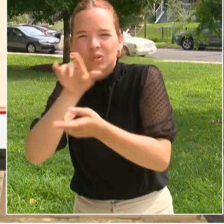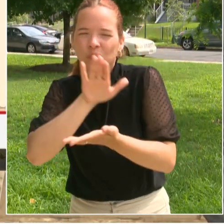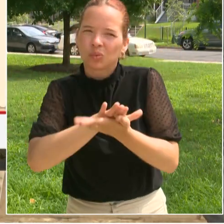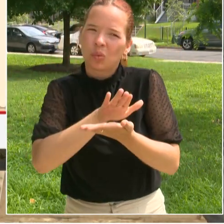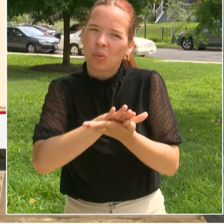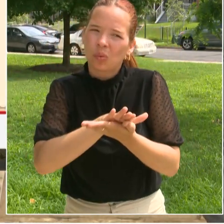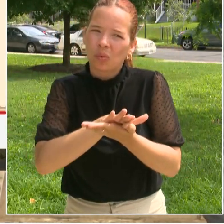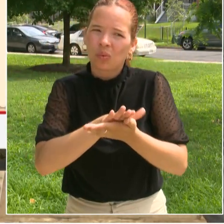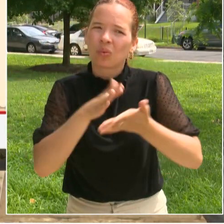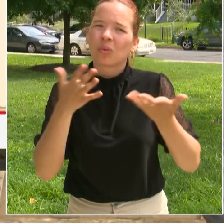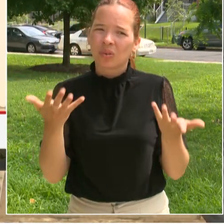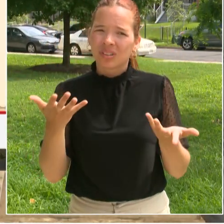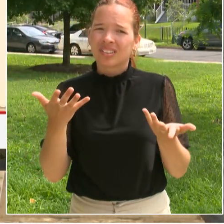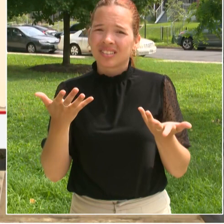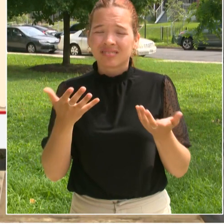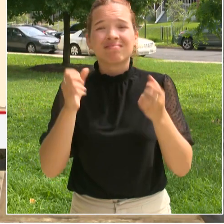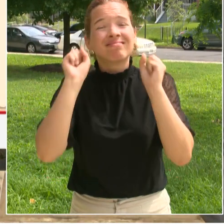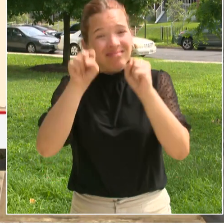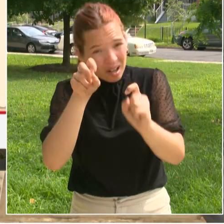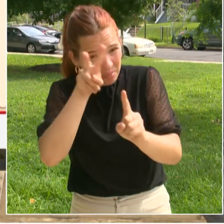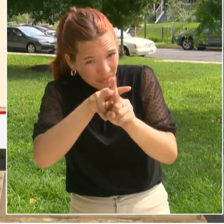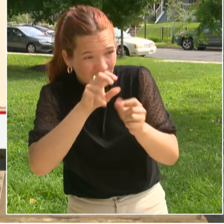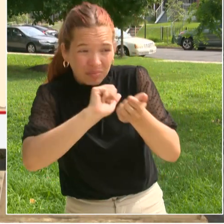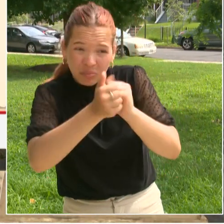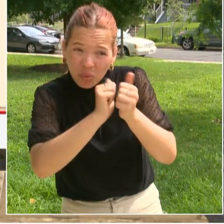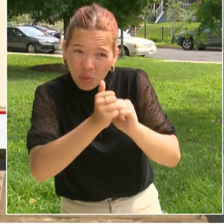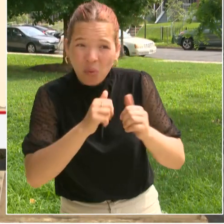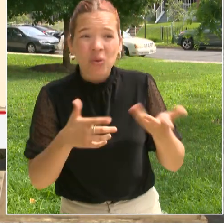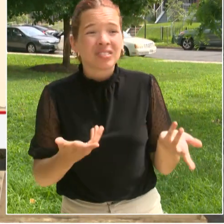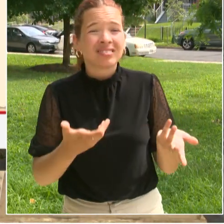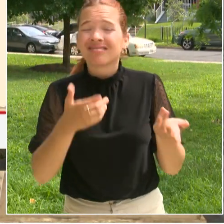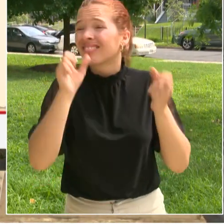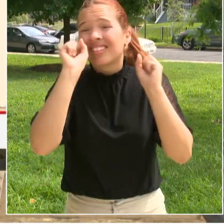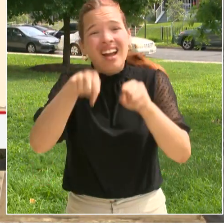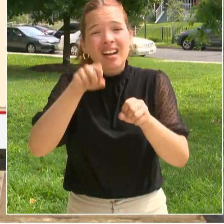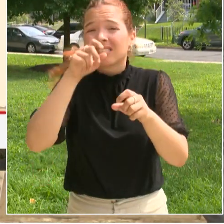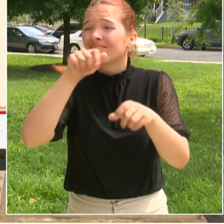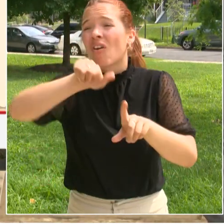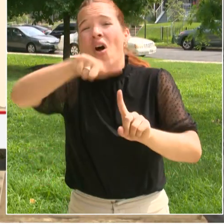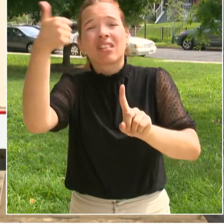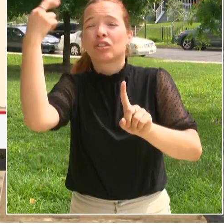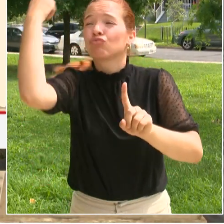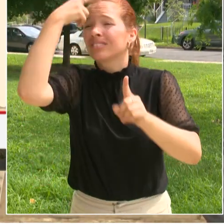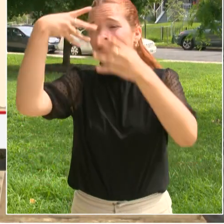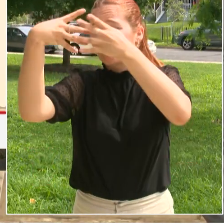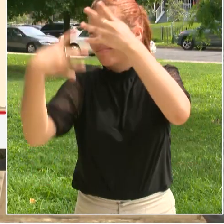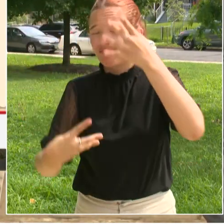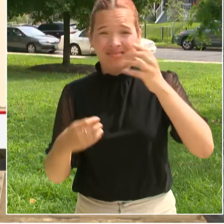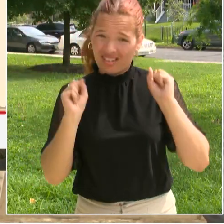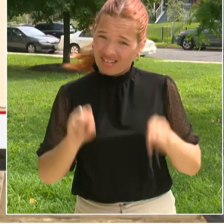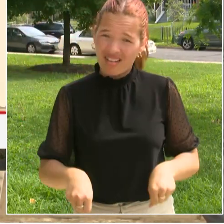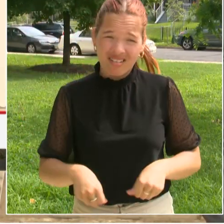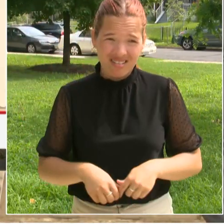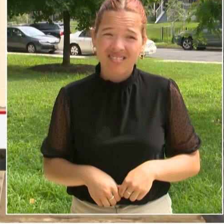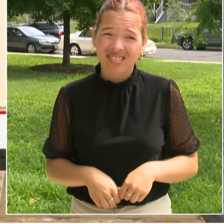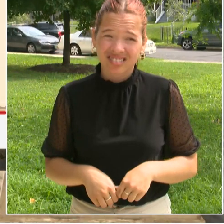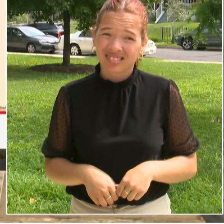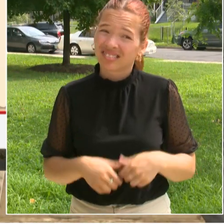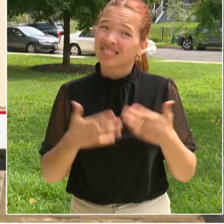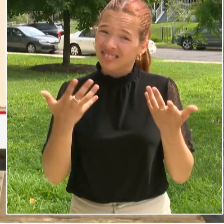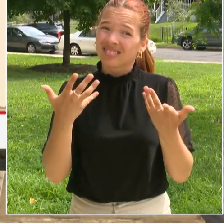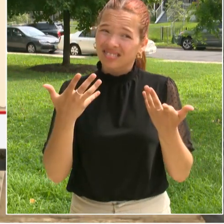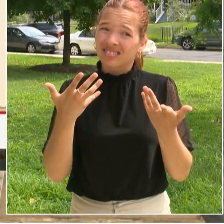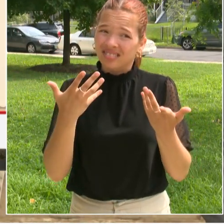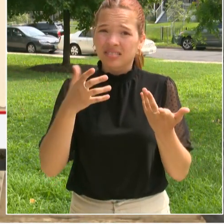safe wherever they go, so they are meant for their life and I want you to really think of them as something that you're doing for the health of your child, not